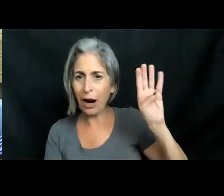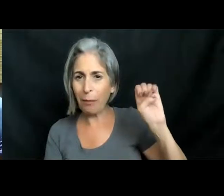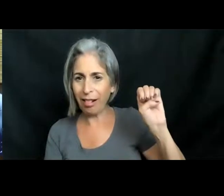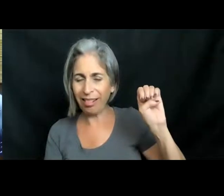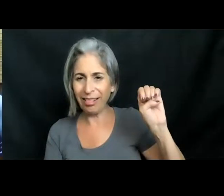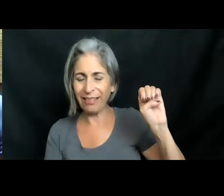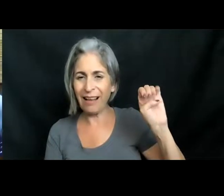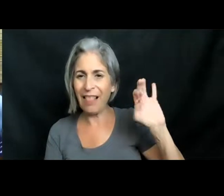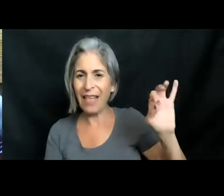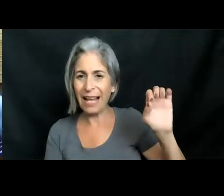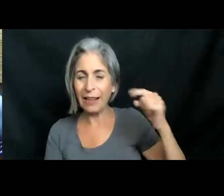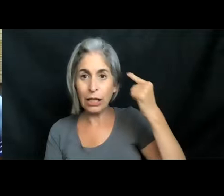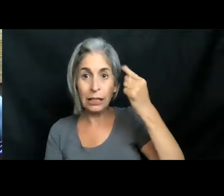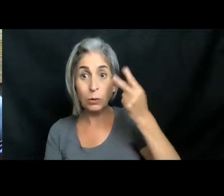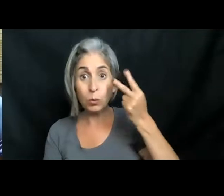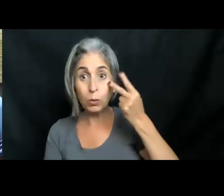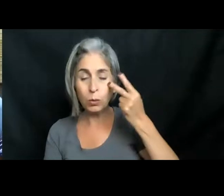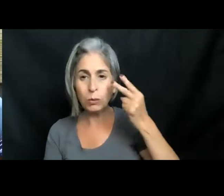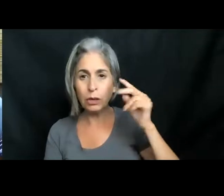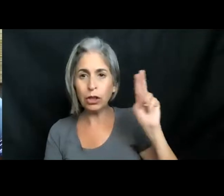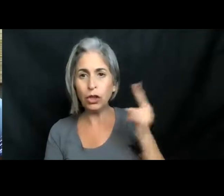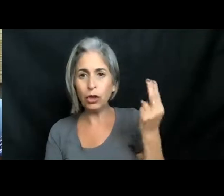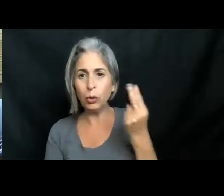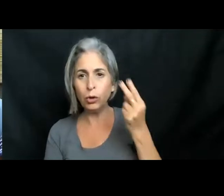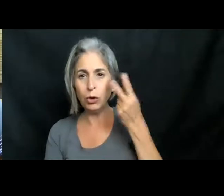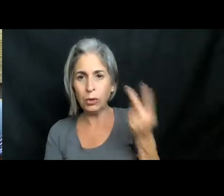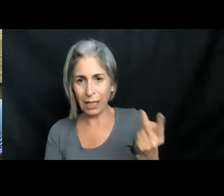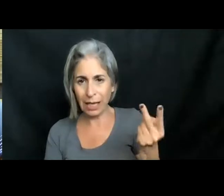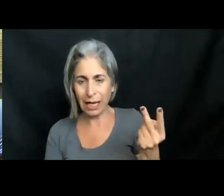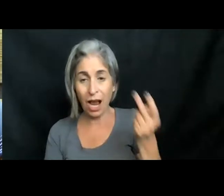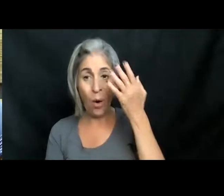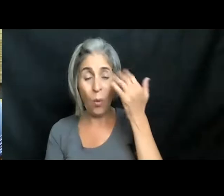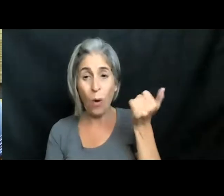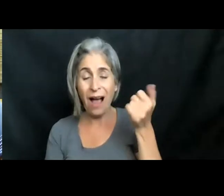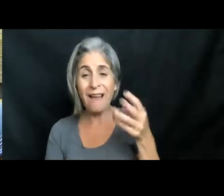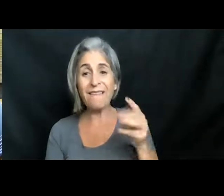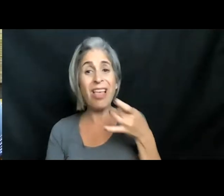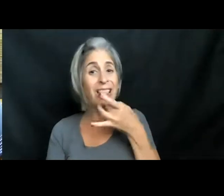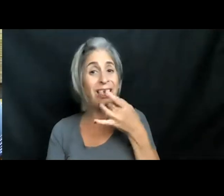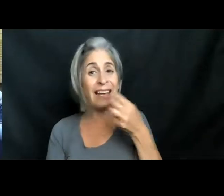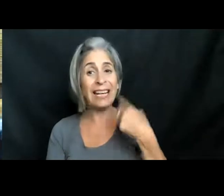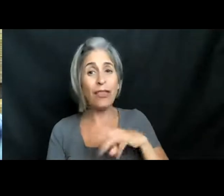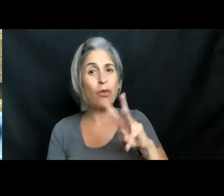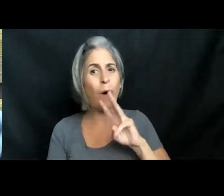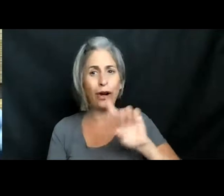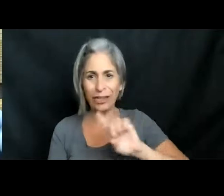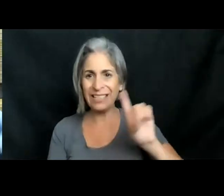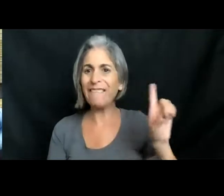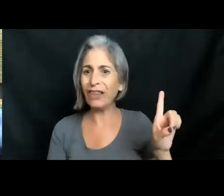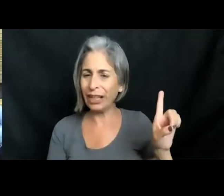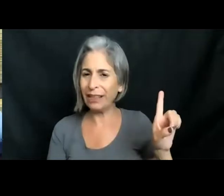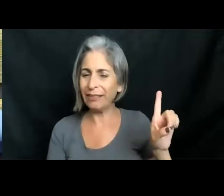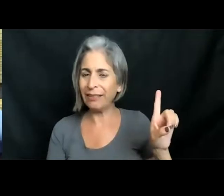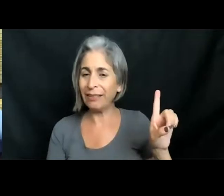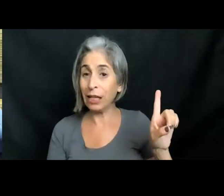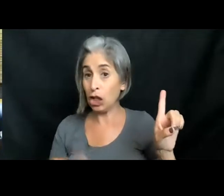that is the lens that it uses to see. And that's because of the light refracting in the water is different. So us as humans, when we